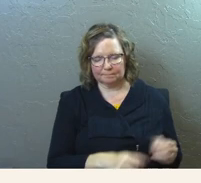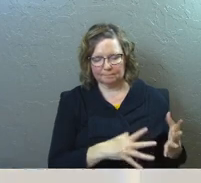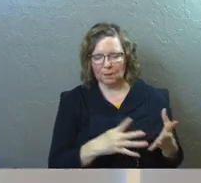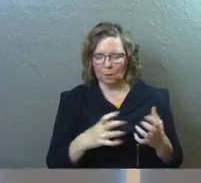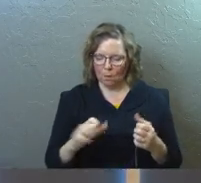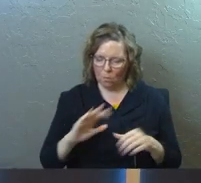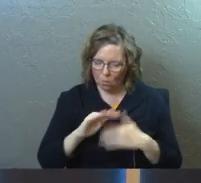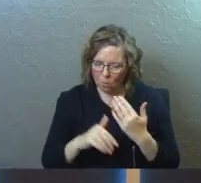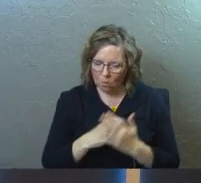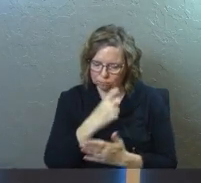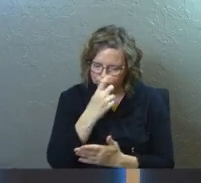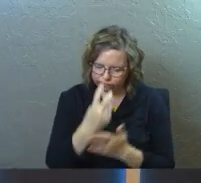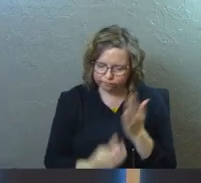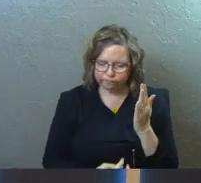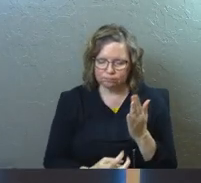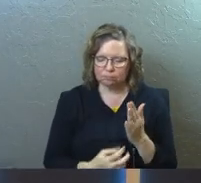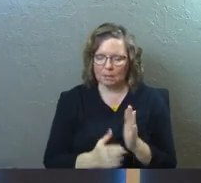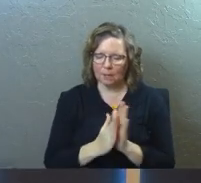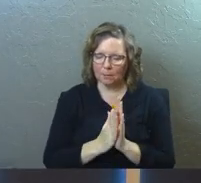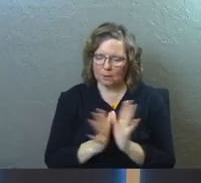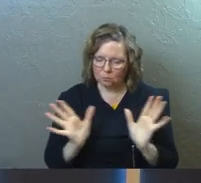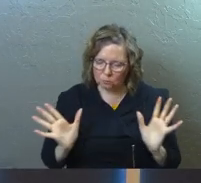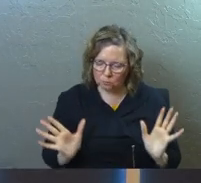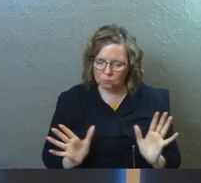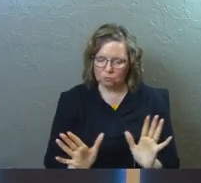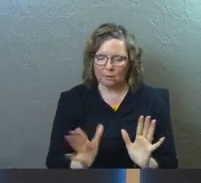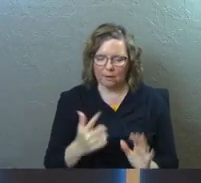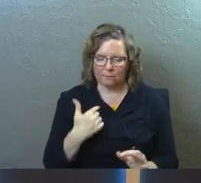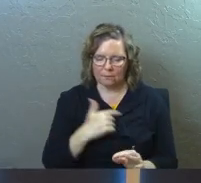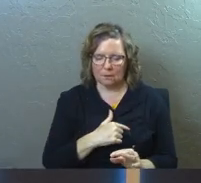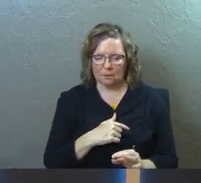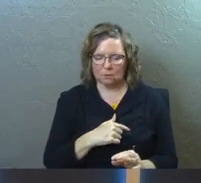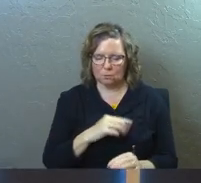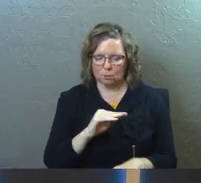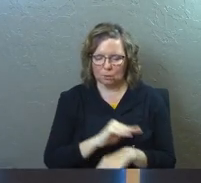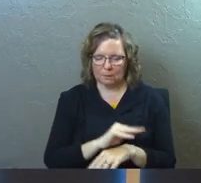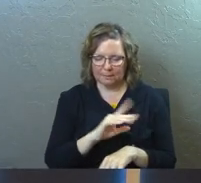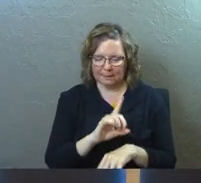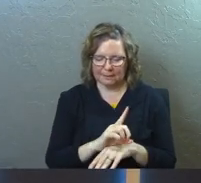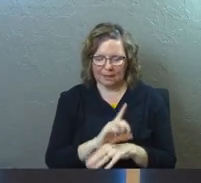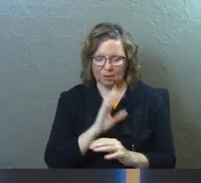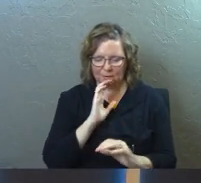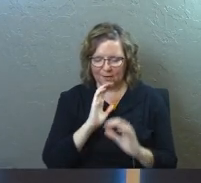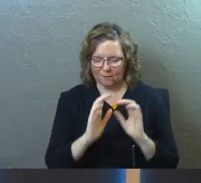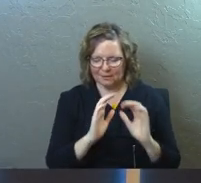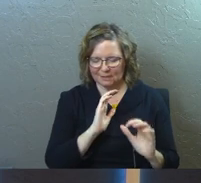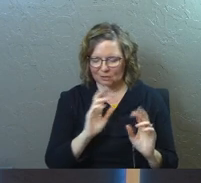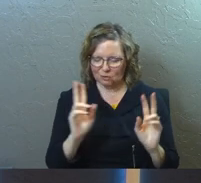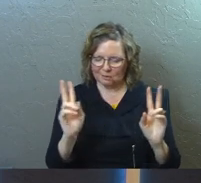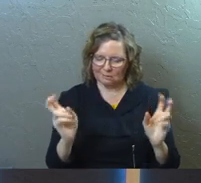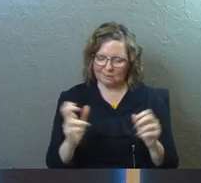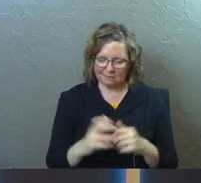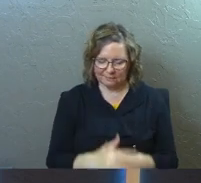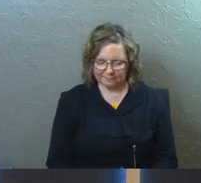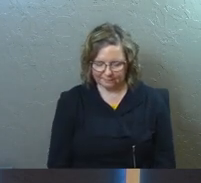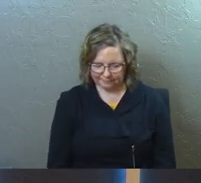So, Jesus, I pray that you would drive us to those McDonald conversations, Lord.